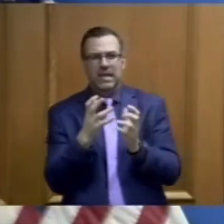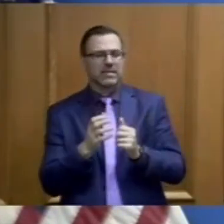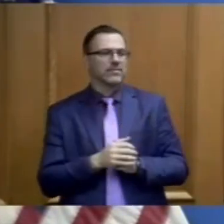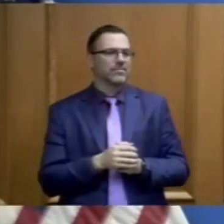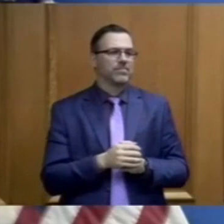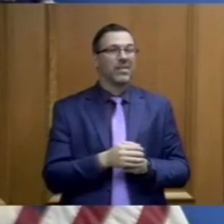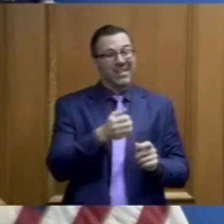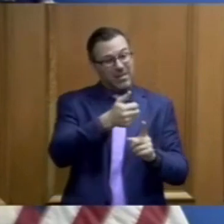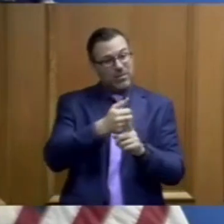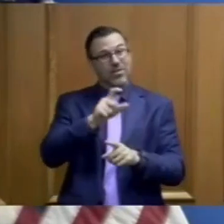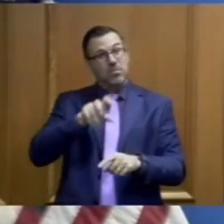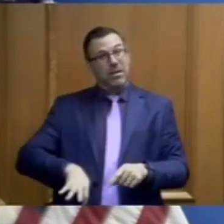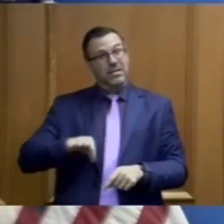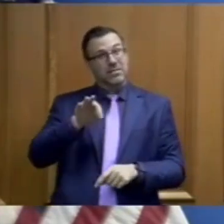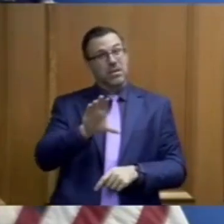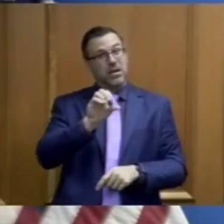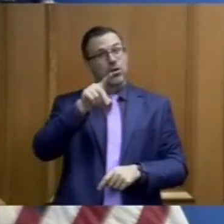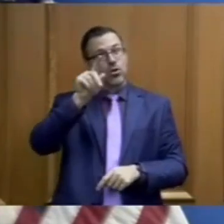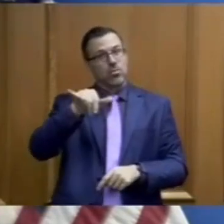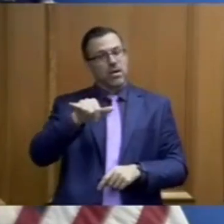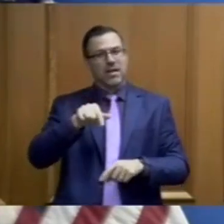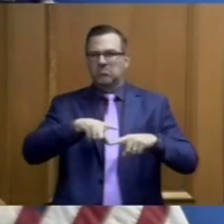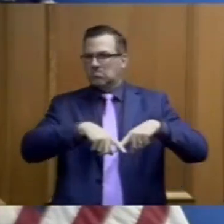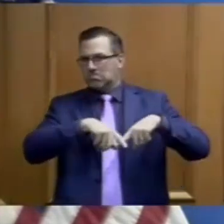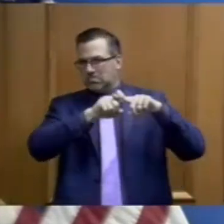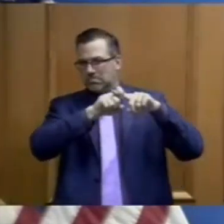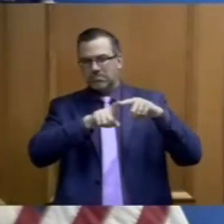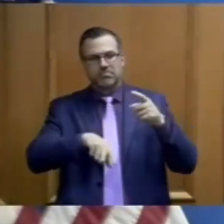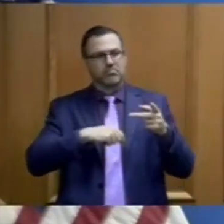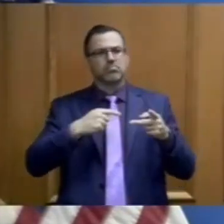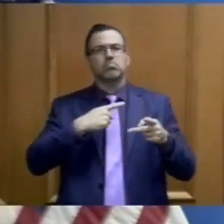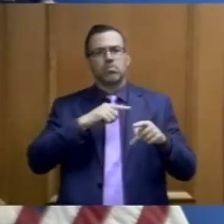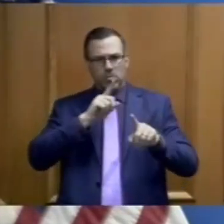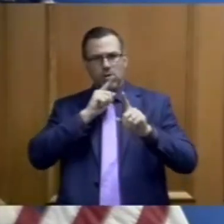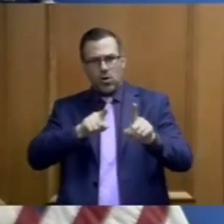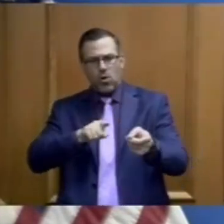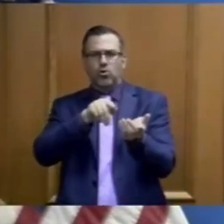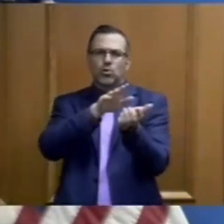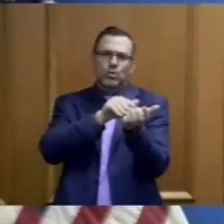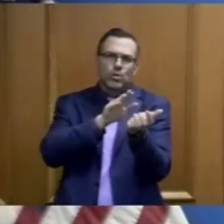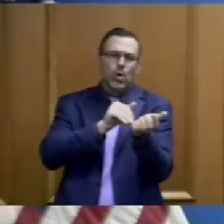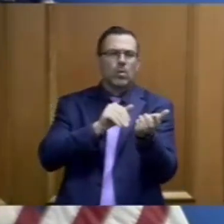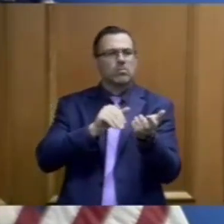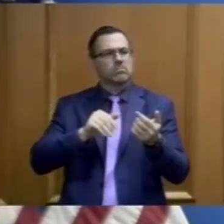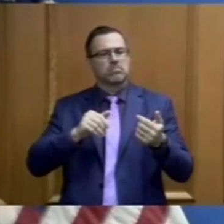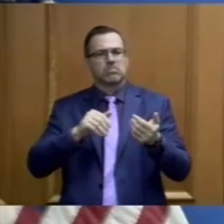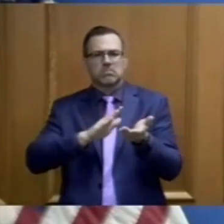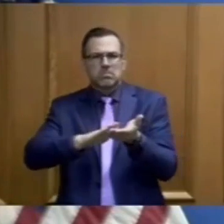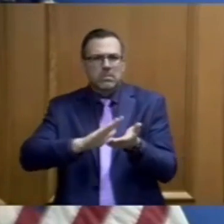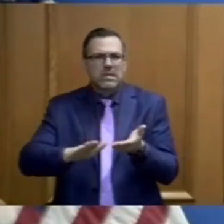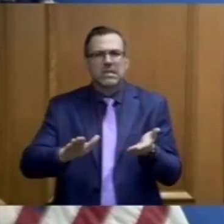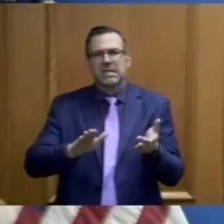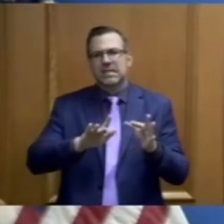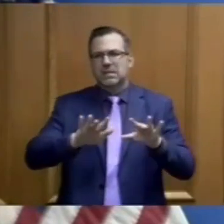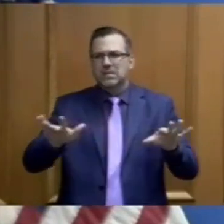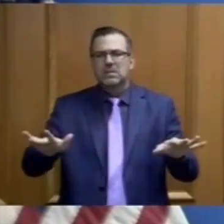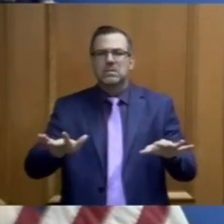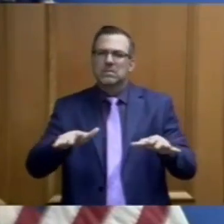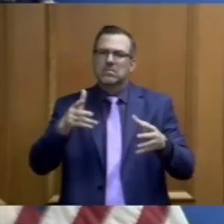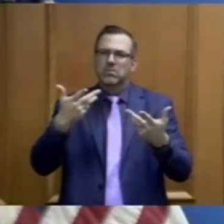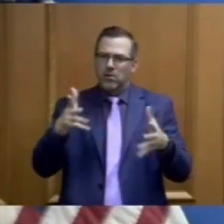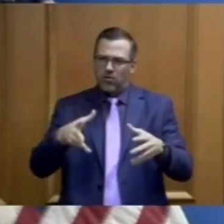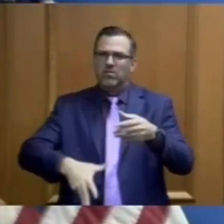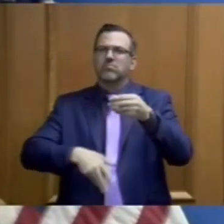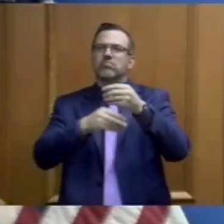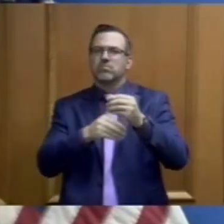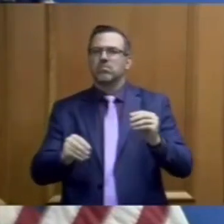all inmates. Additional soap and cleaning supplies have been provided to deliver the inmates free